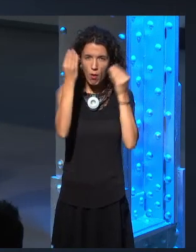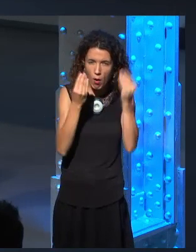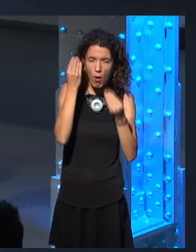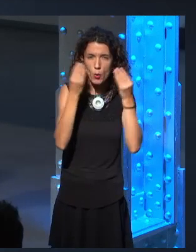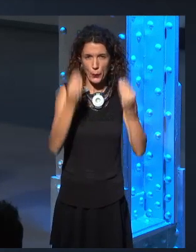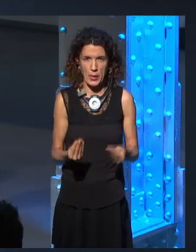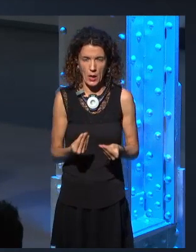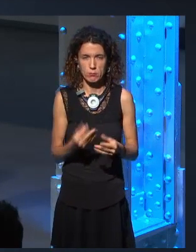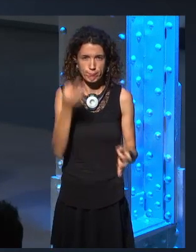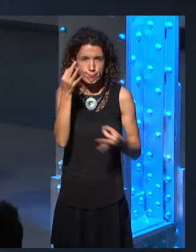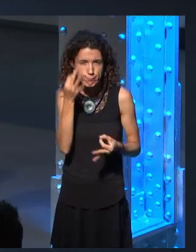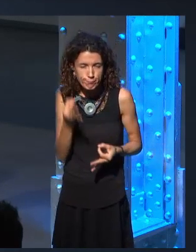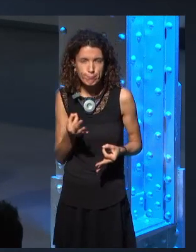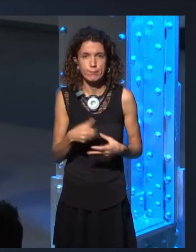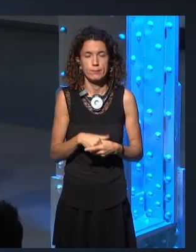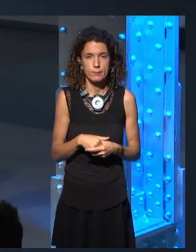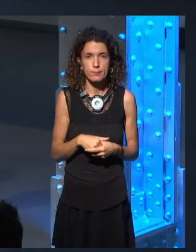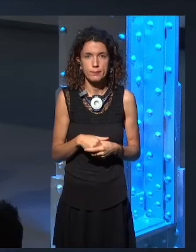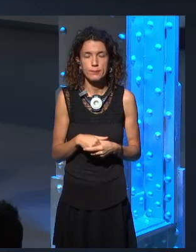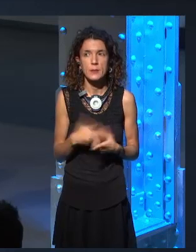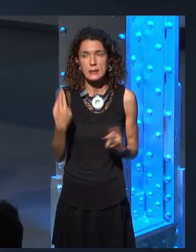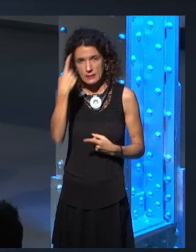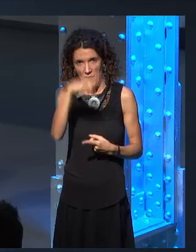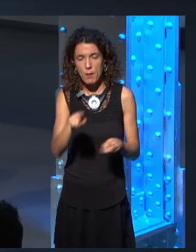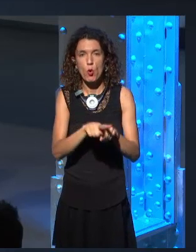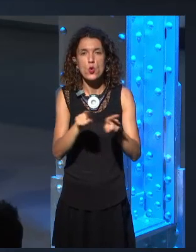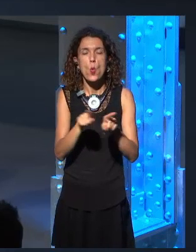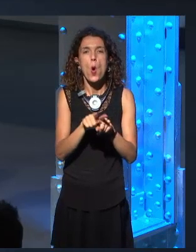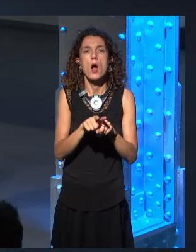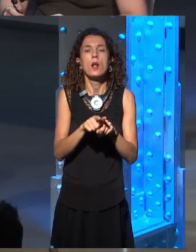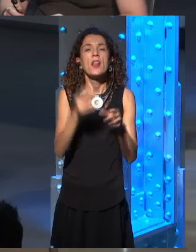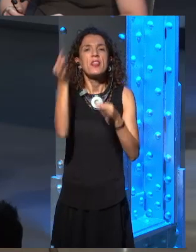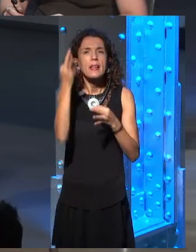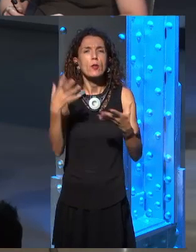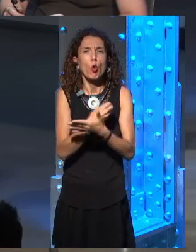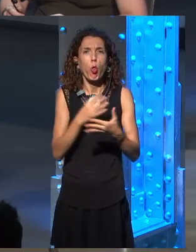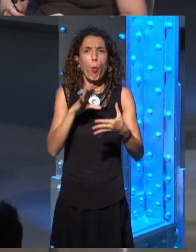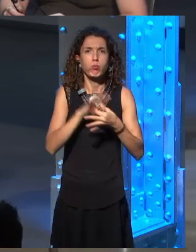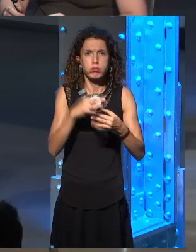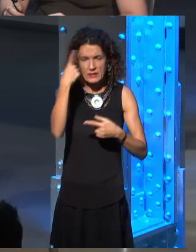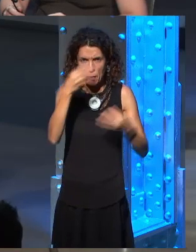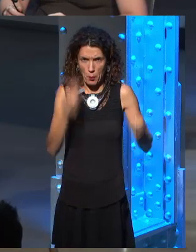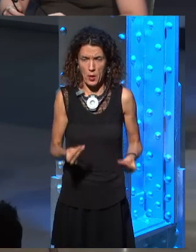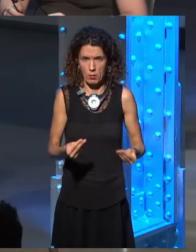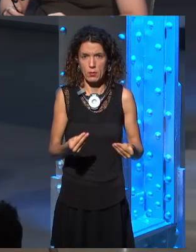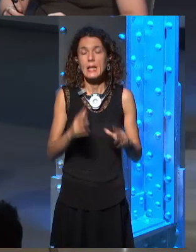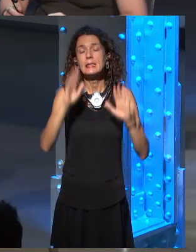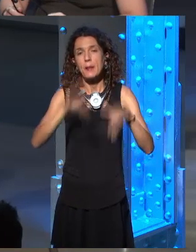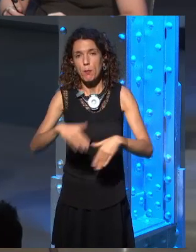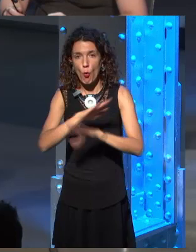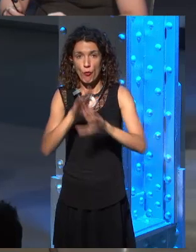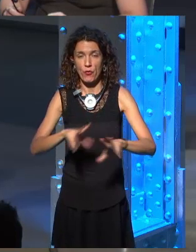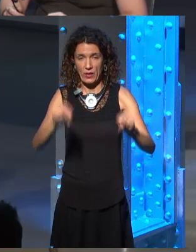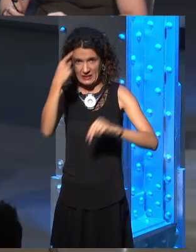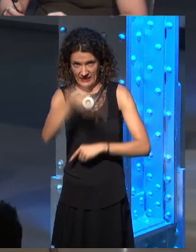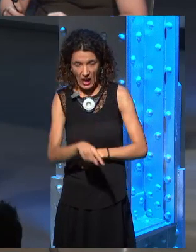But we know he hasn't planned everything out to the last detail. We know that things take